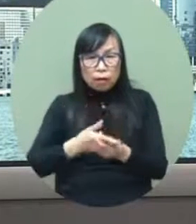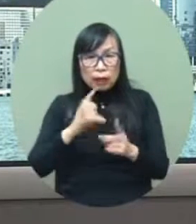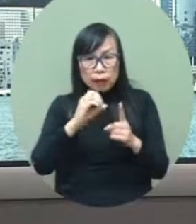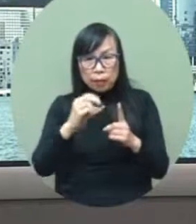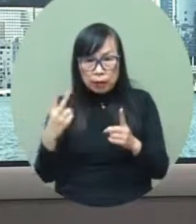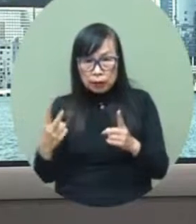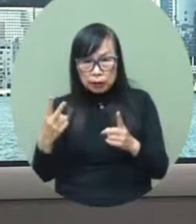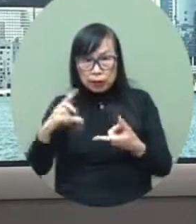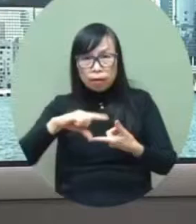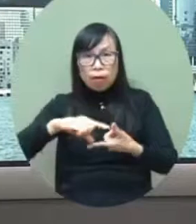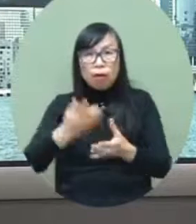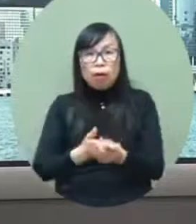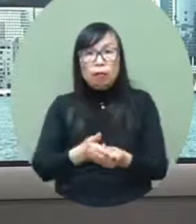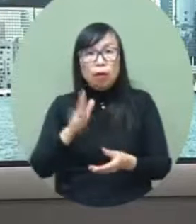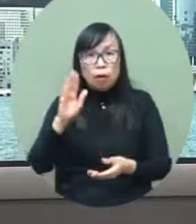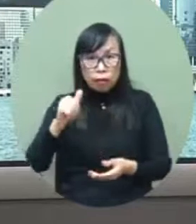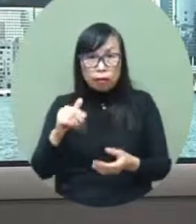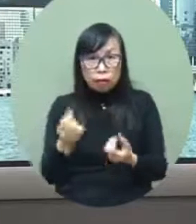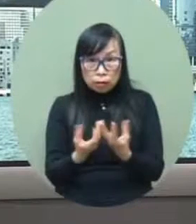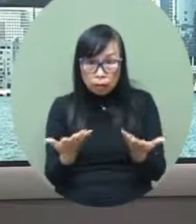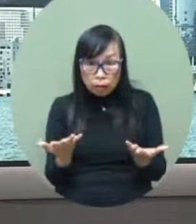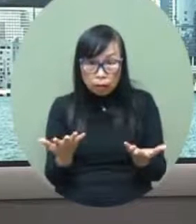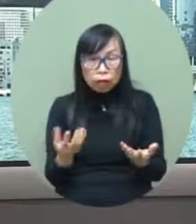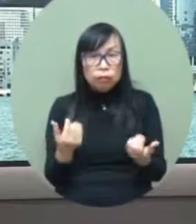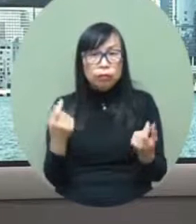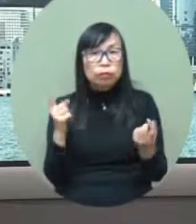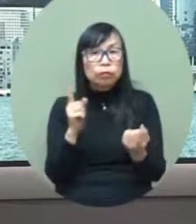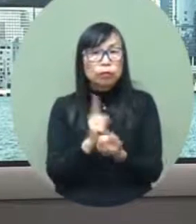and that will call for new plans